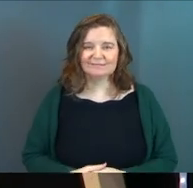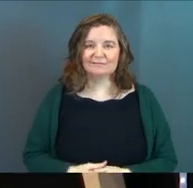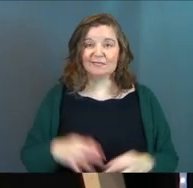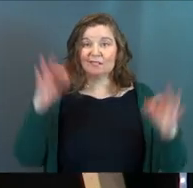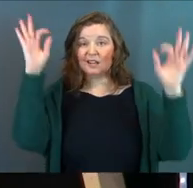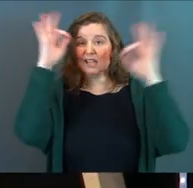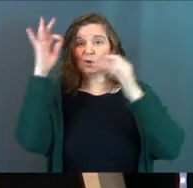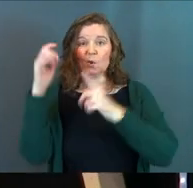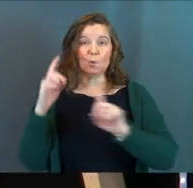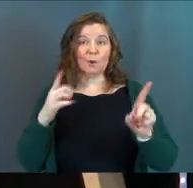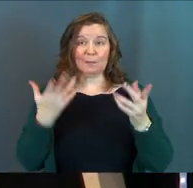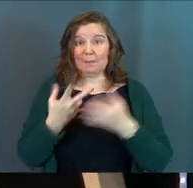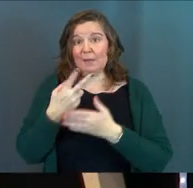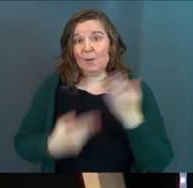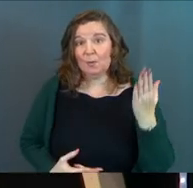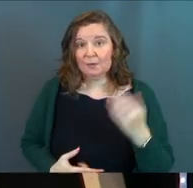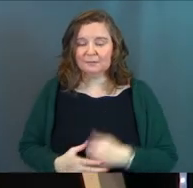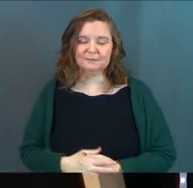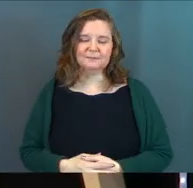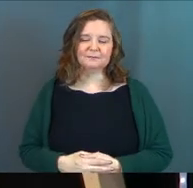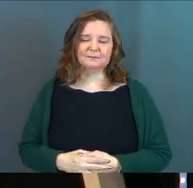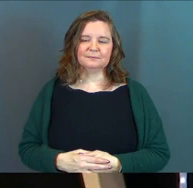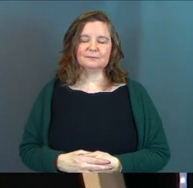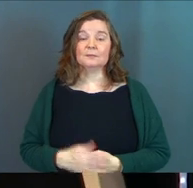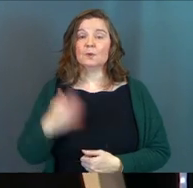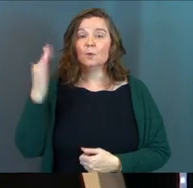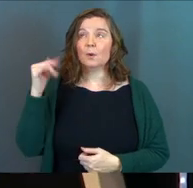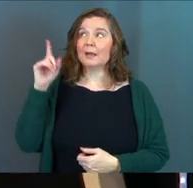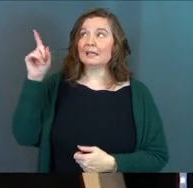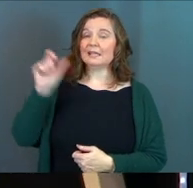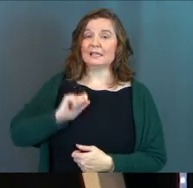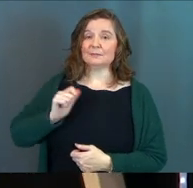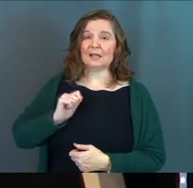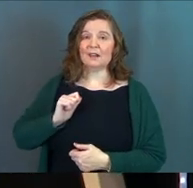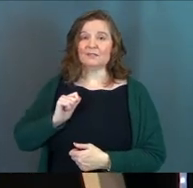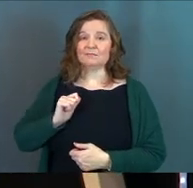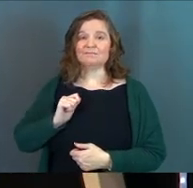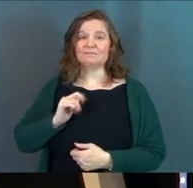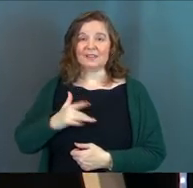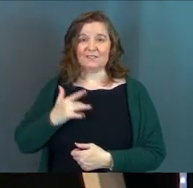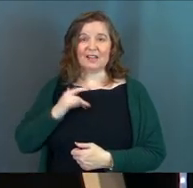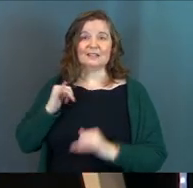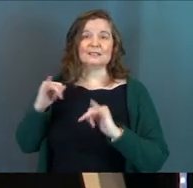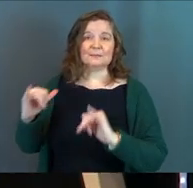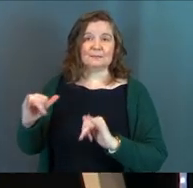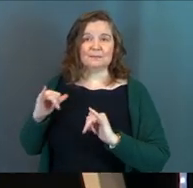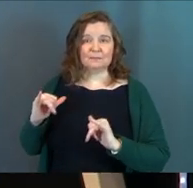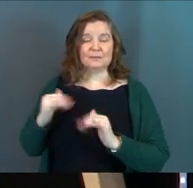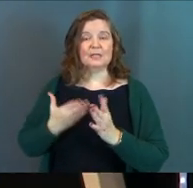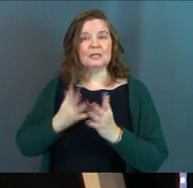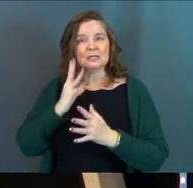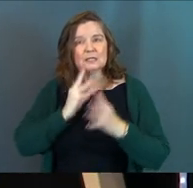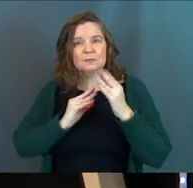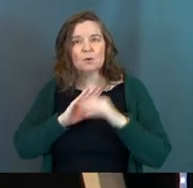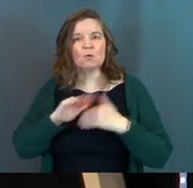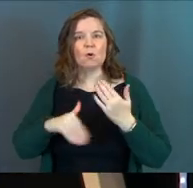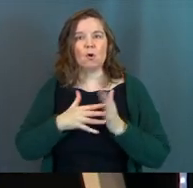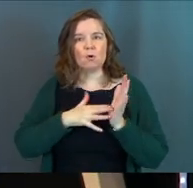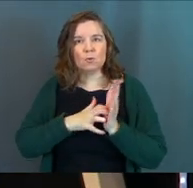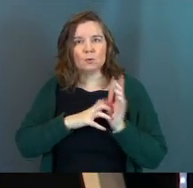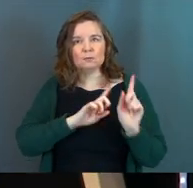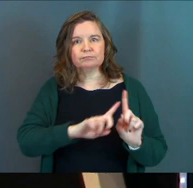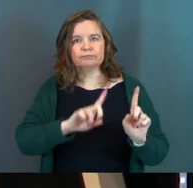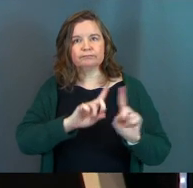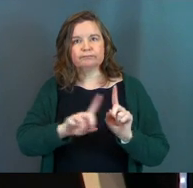Ignorant and wayward, maybe both. Because he himself is subject to the same weaknesses. He went through all the